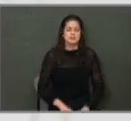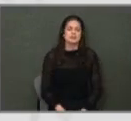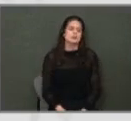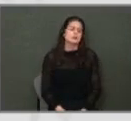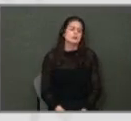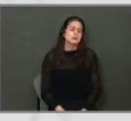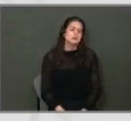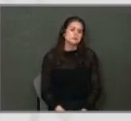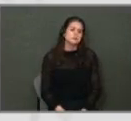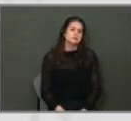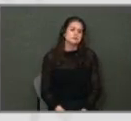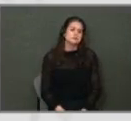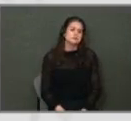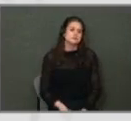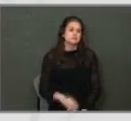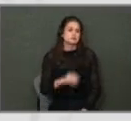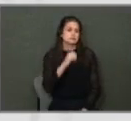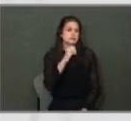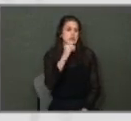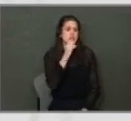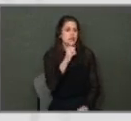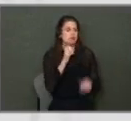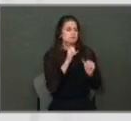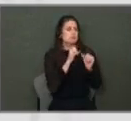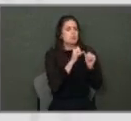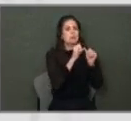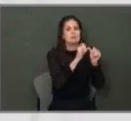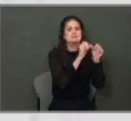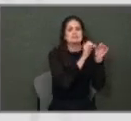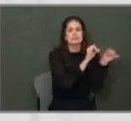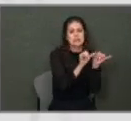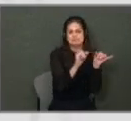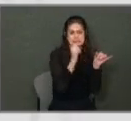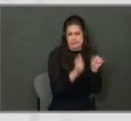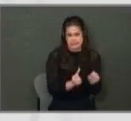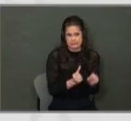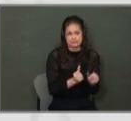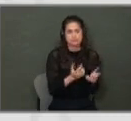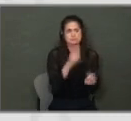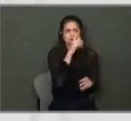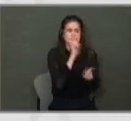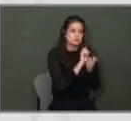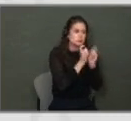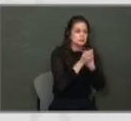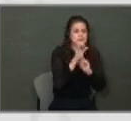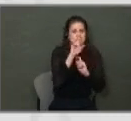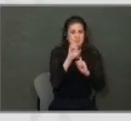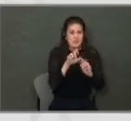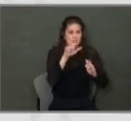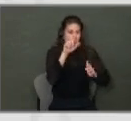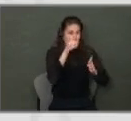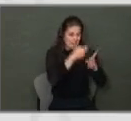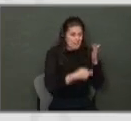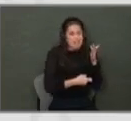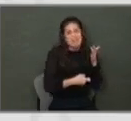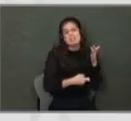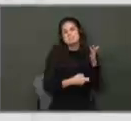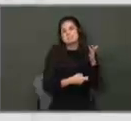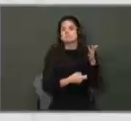that is necessarily always consistent because of changes in fuel prices that